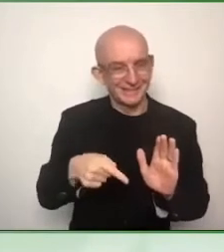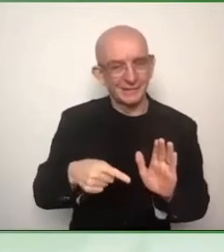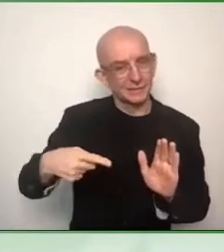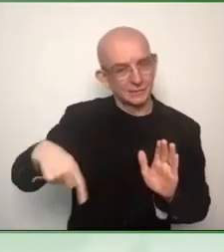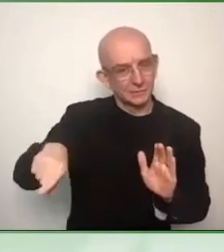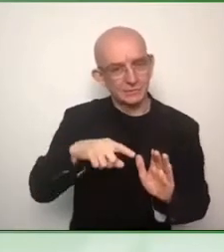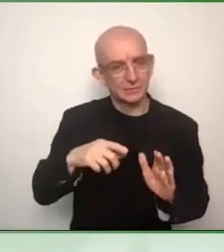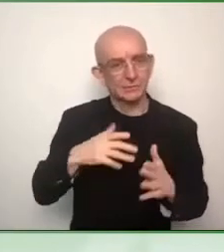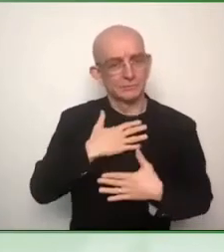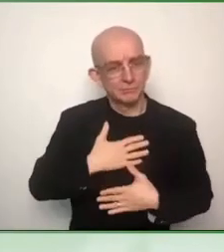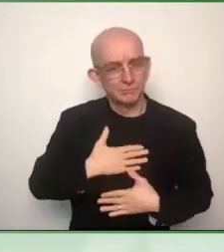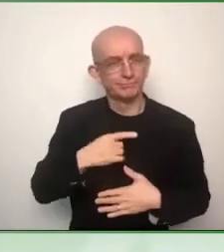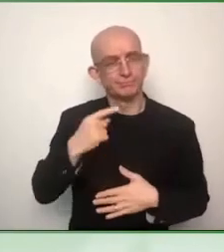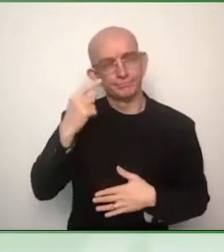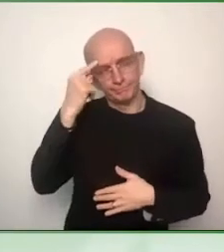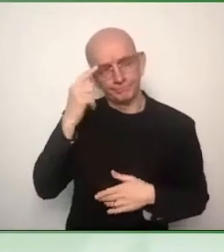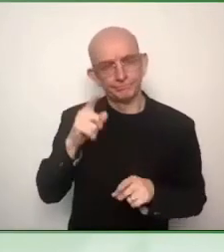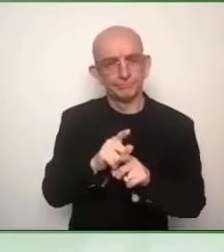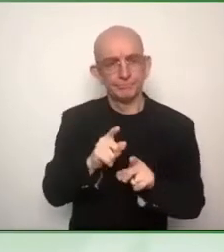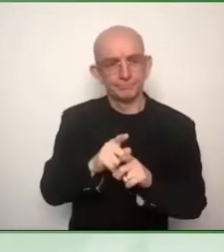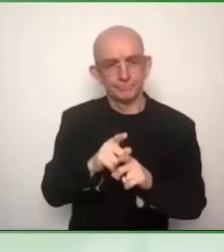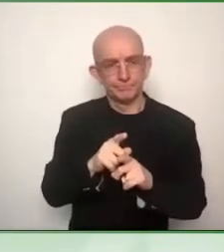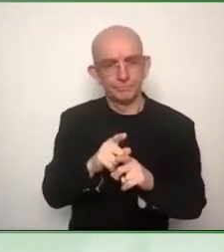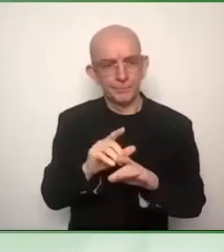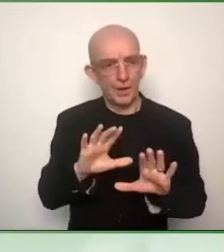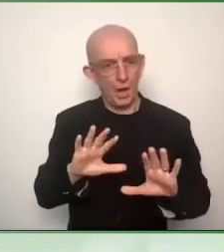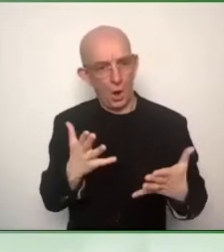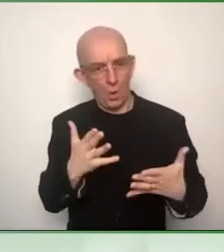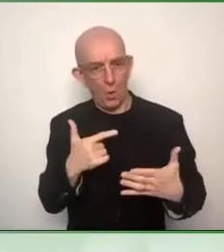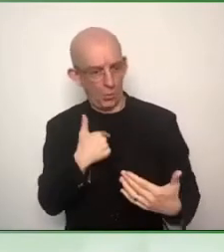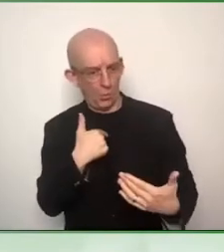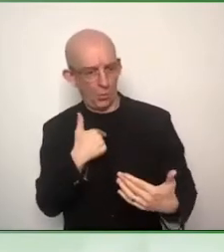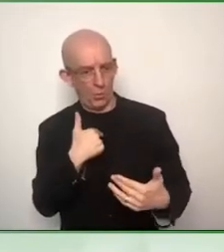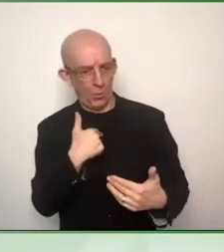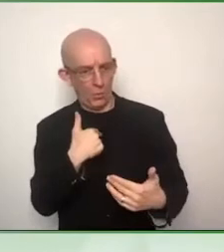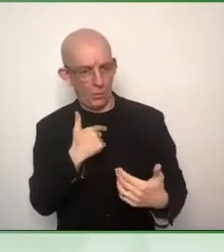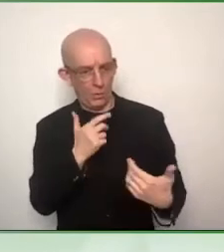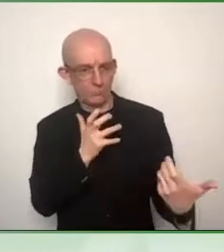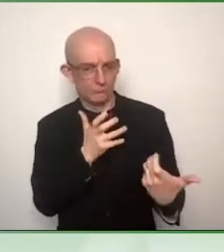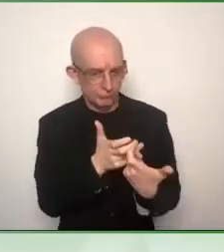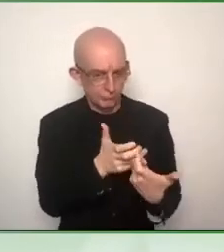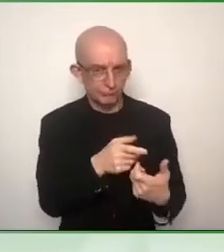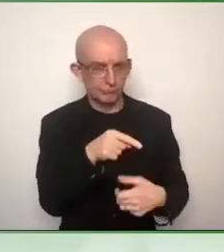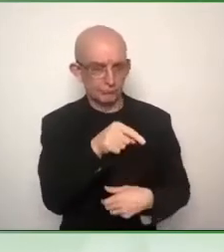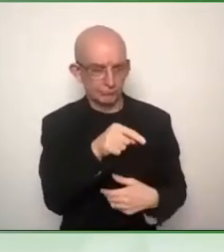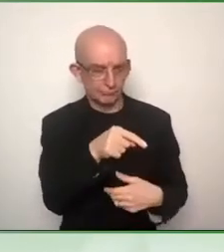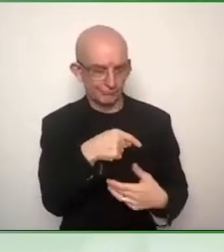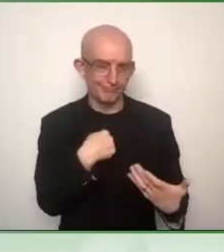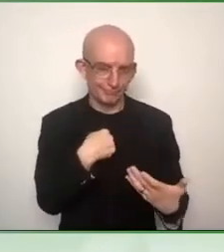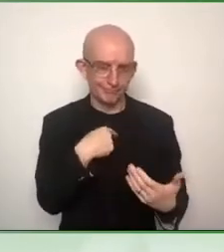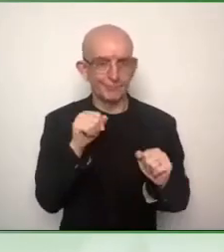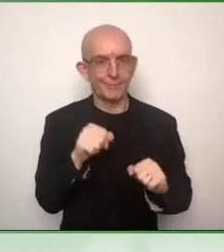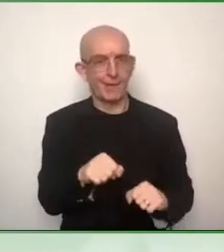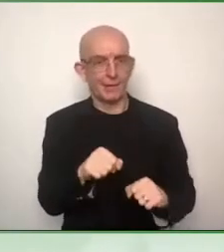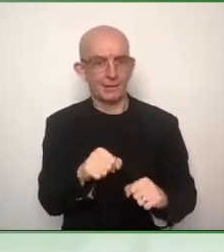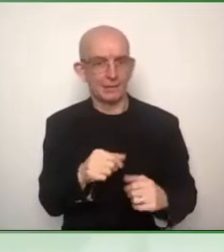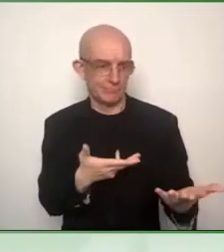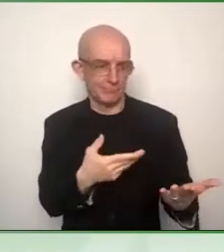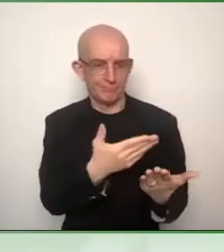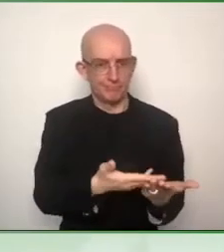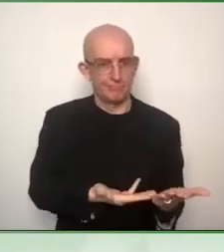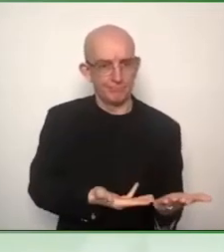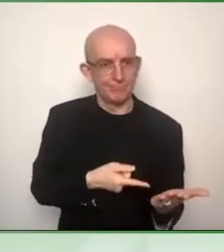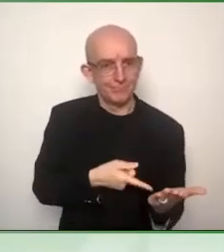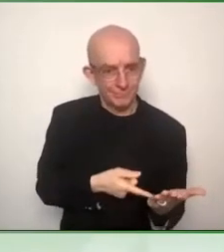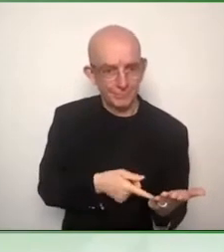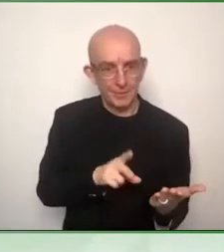covered on the Act. I will provide you an example. The Accessibility Act focuses, for example, in the area of transport, on the provision